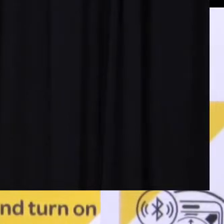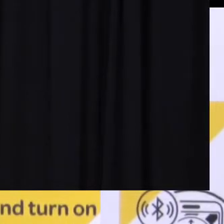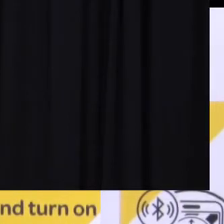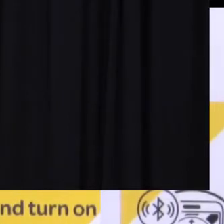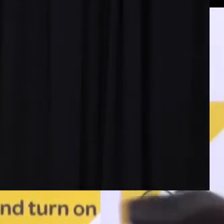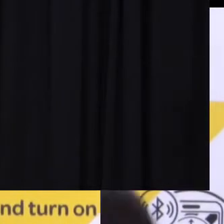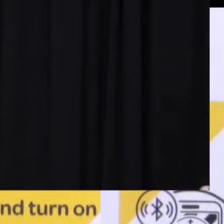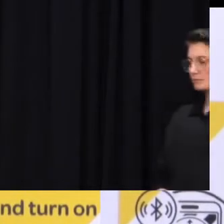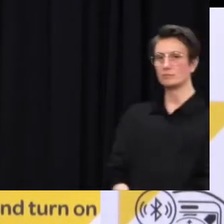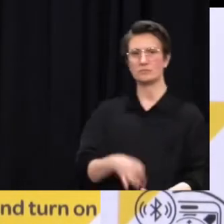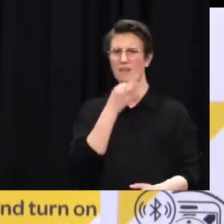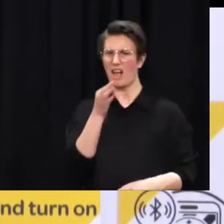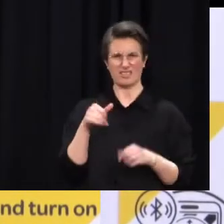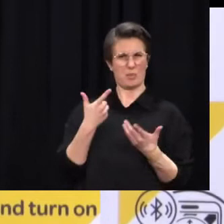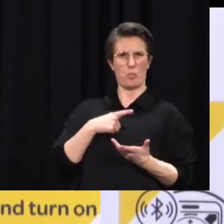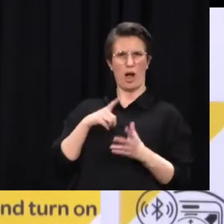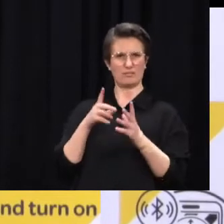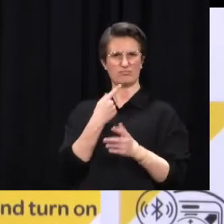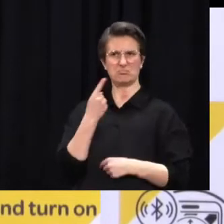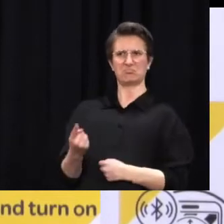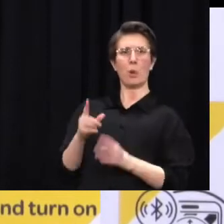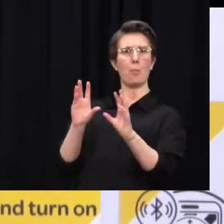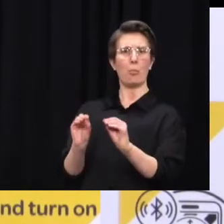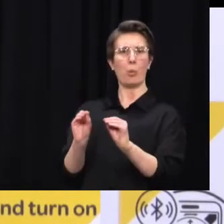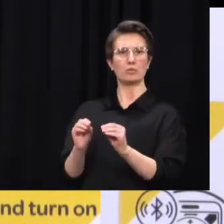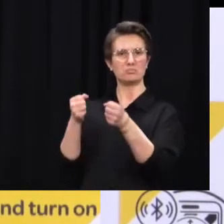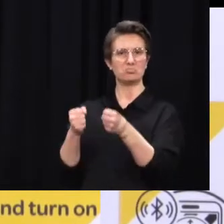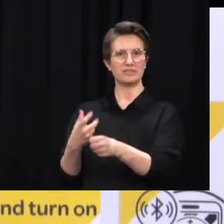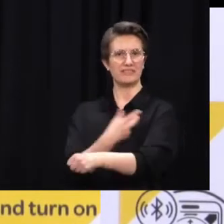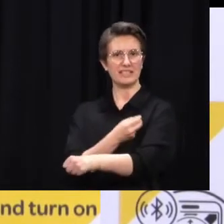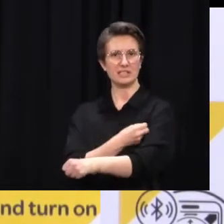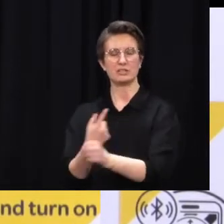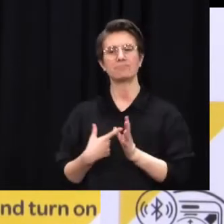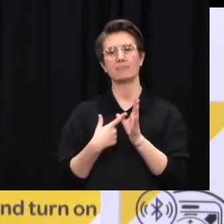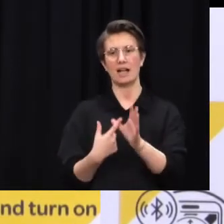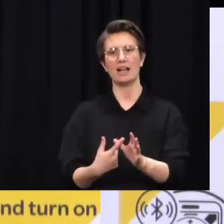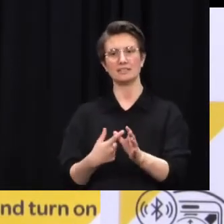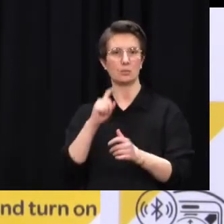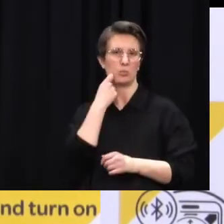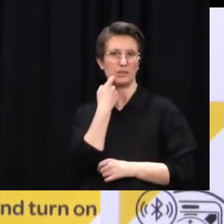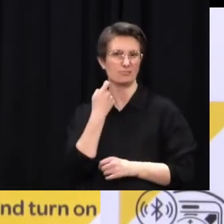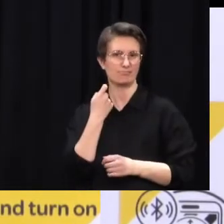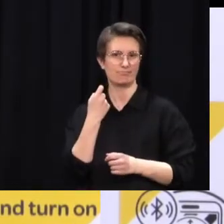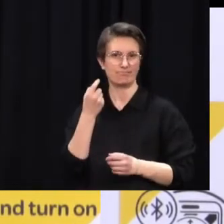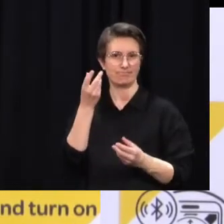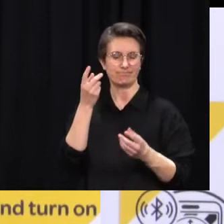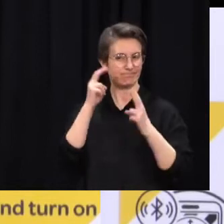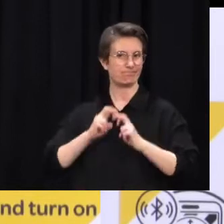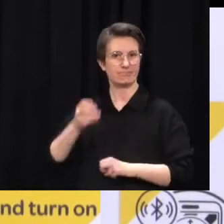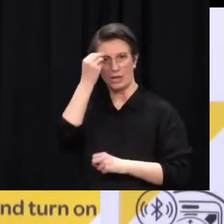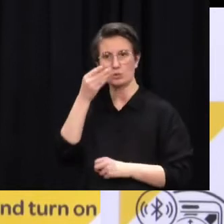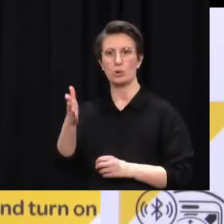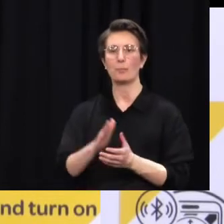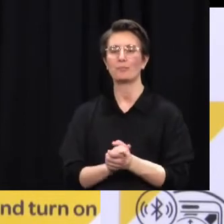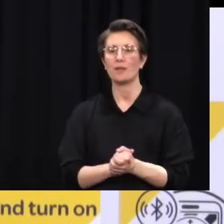just go back to the domestic isolation facility? Is that one in Wellington, or is it in addition to the jet park in Auckland? That's in